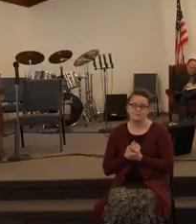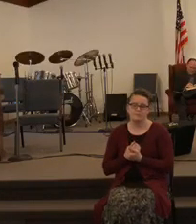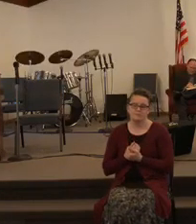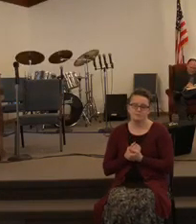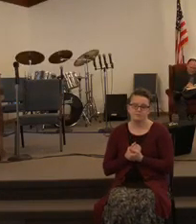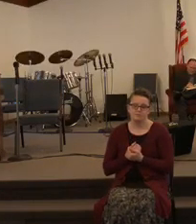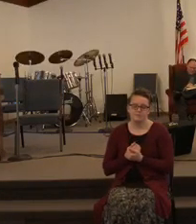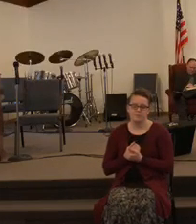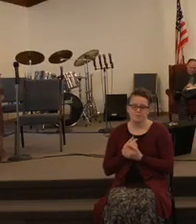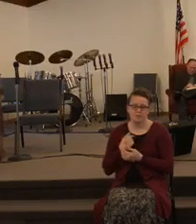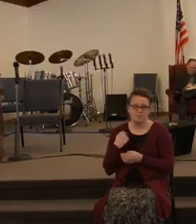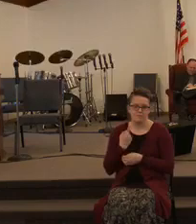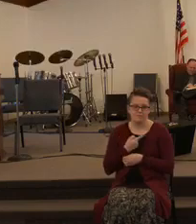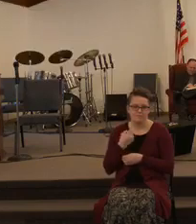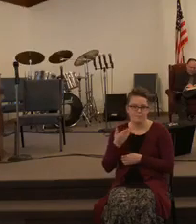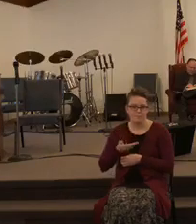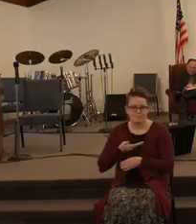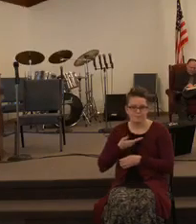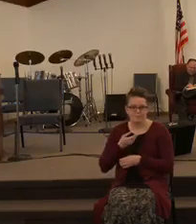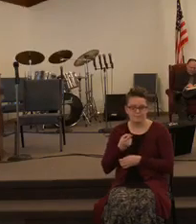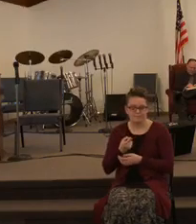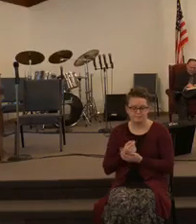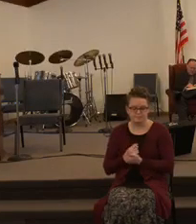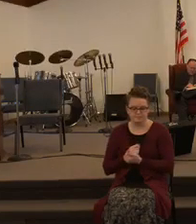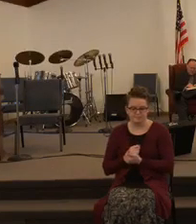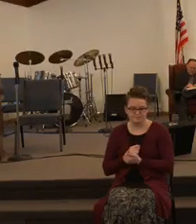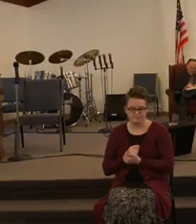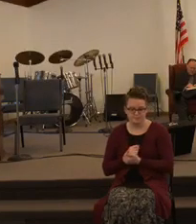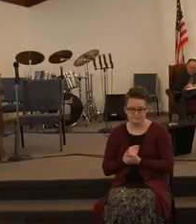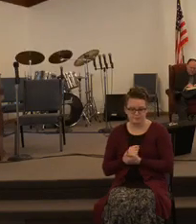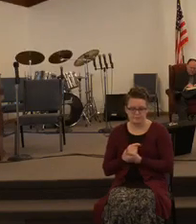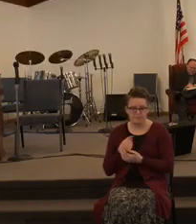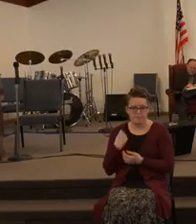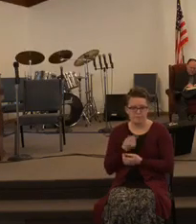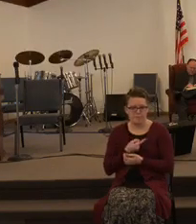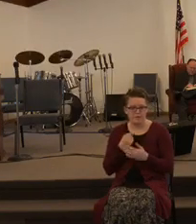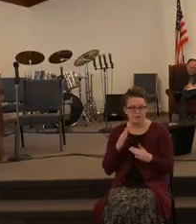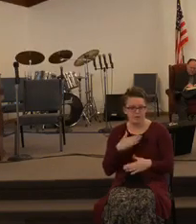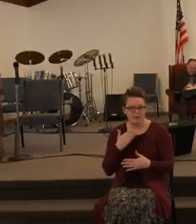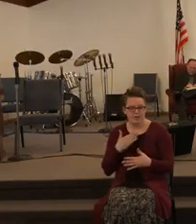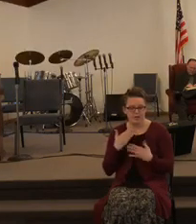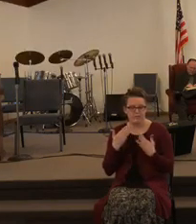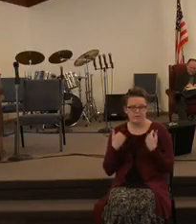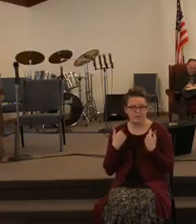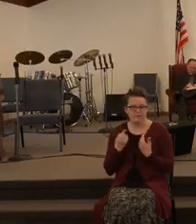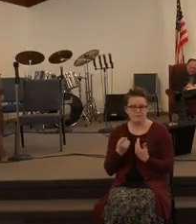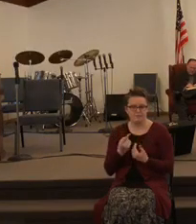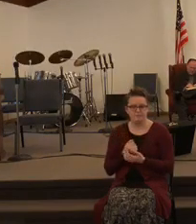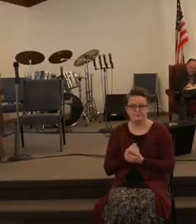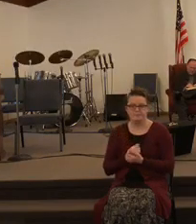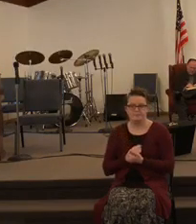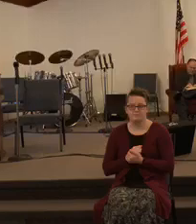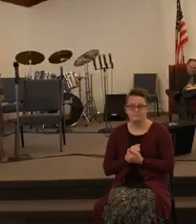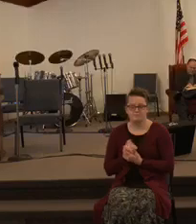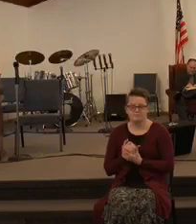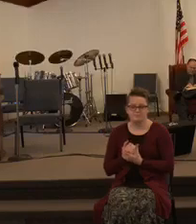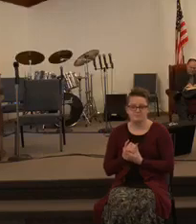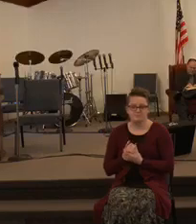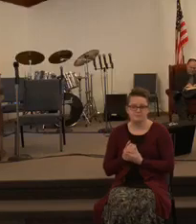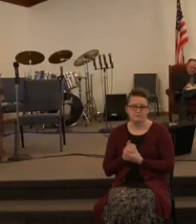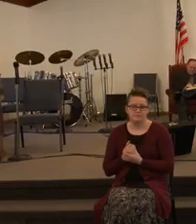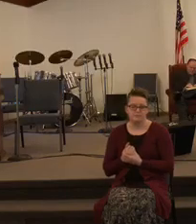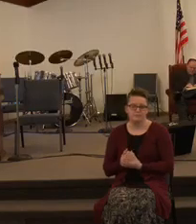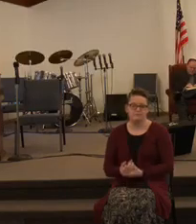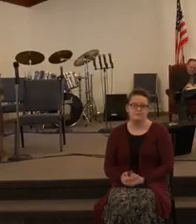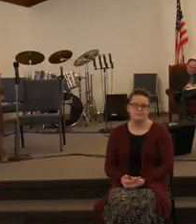this evening. We welcome you. We're glad to have you a part of this service here this